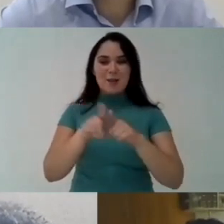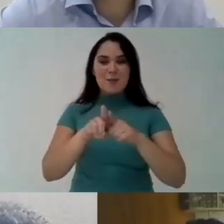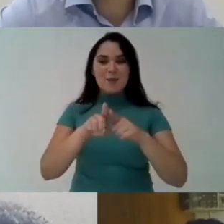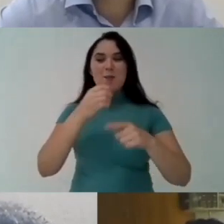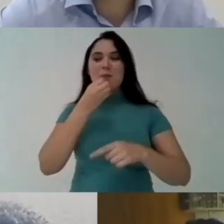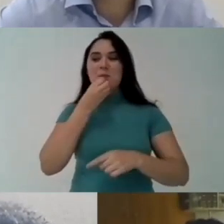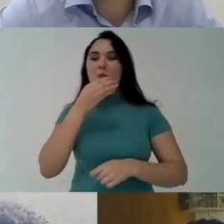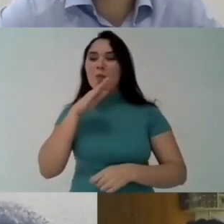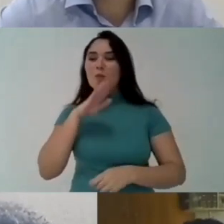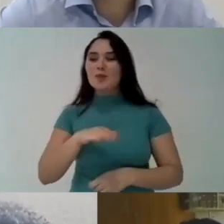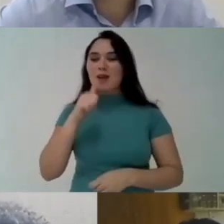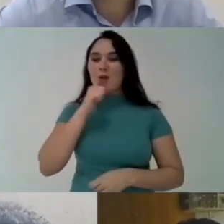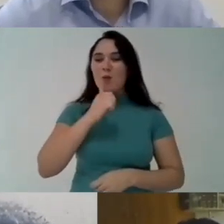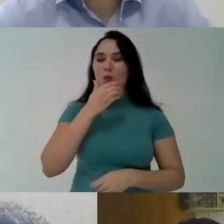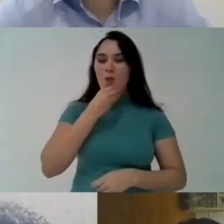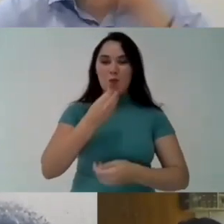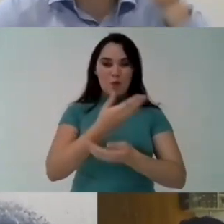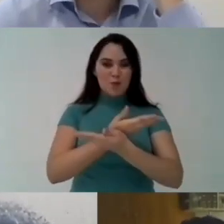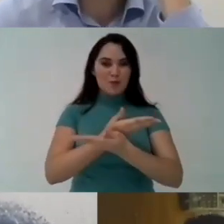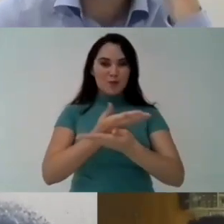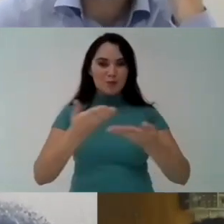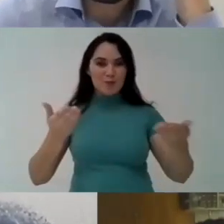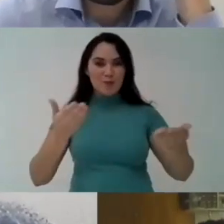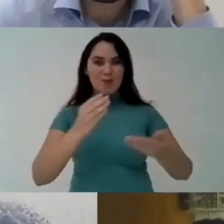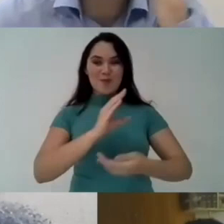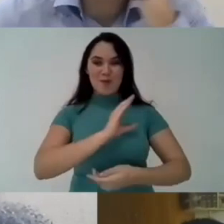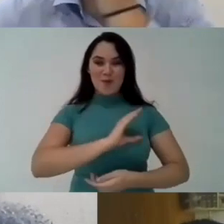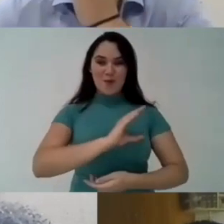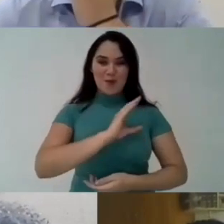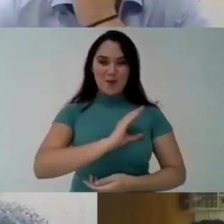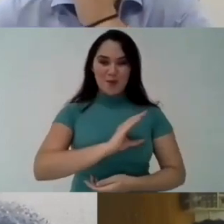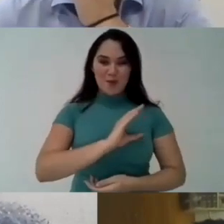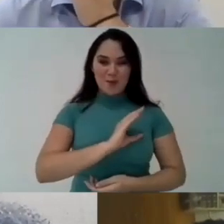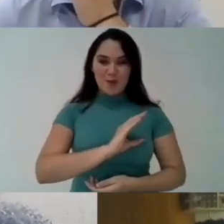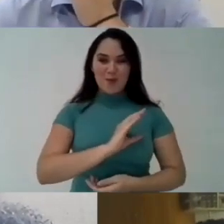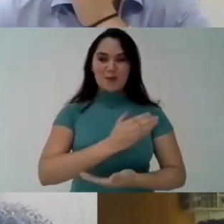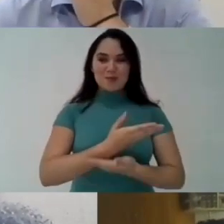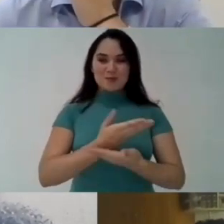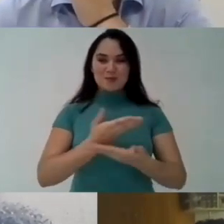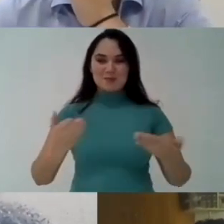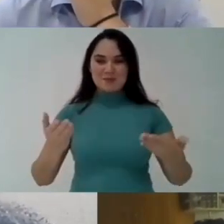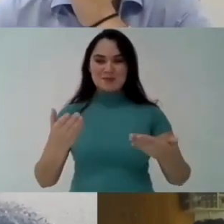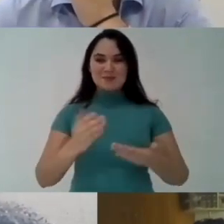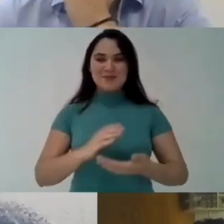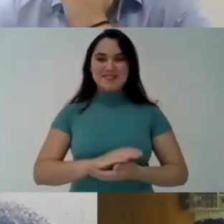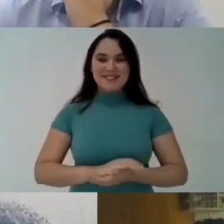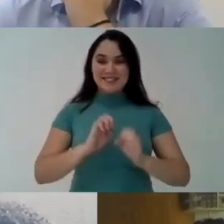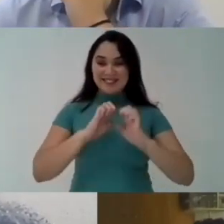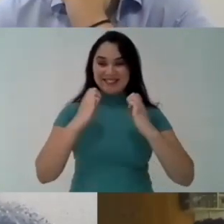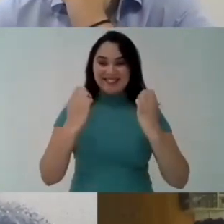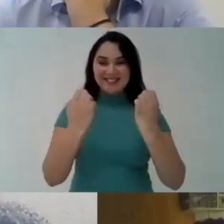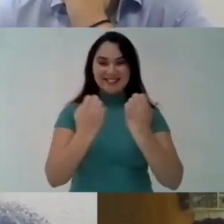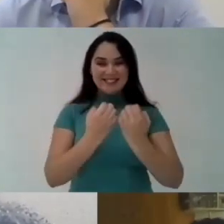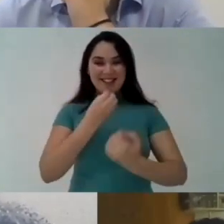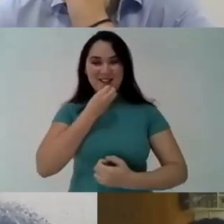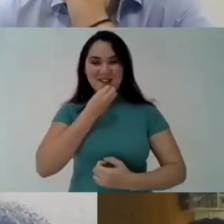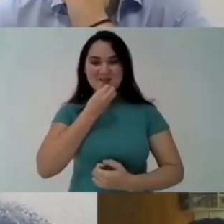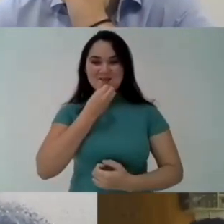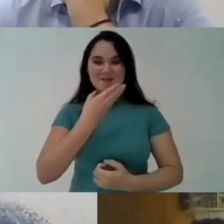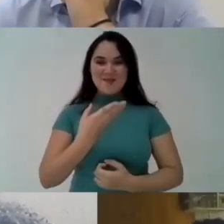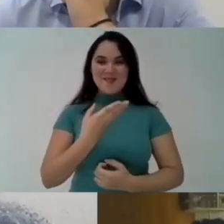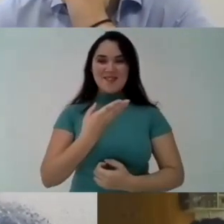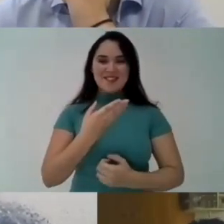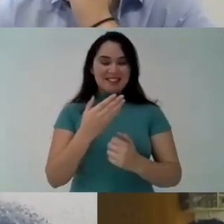good afternoon all